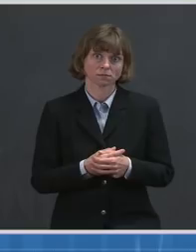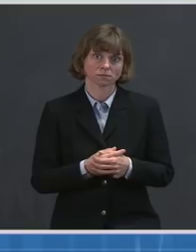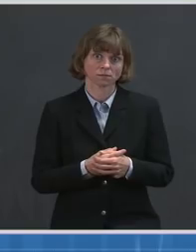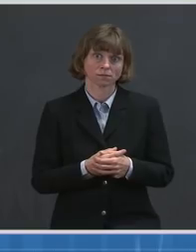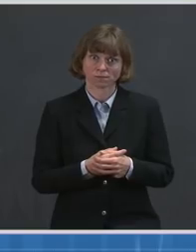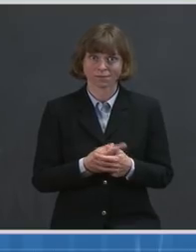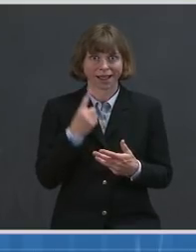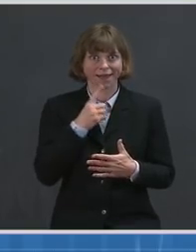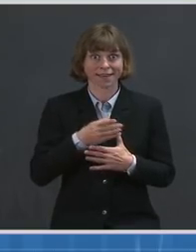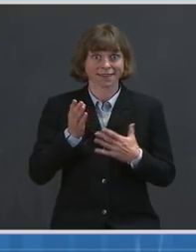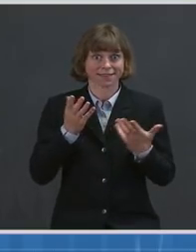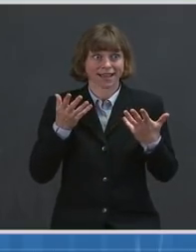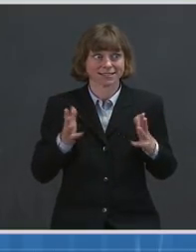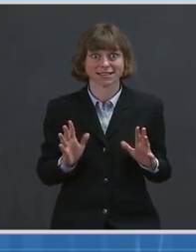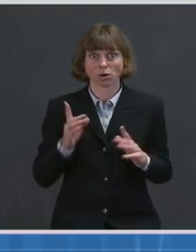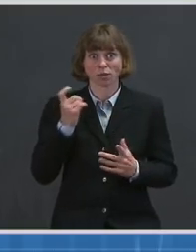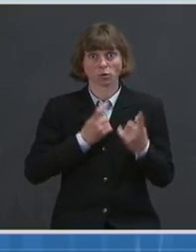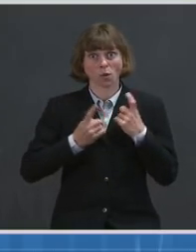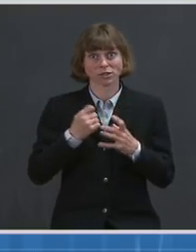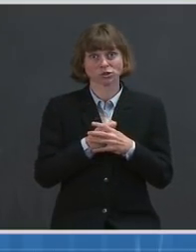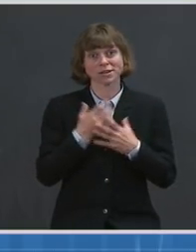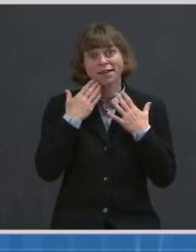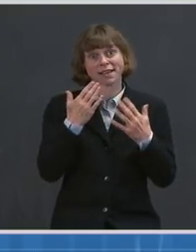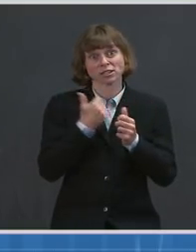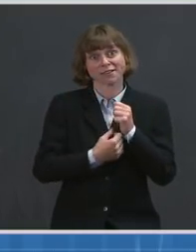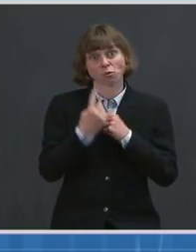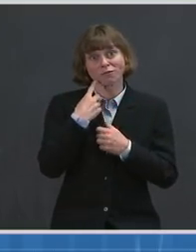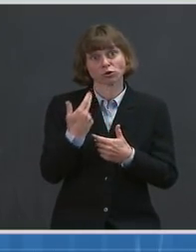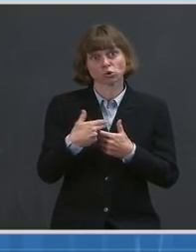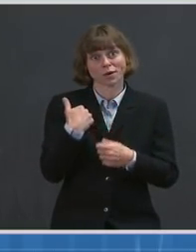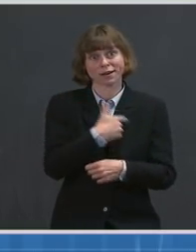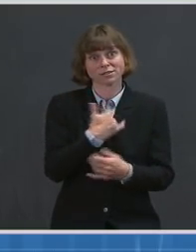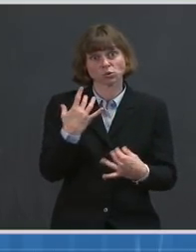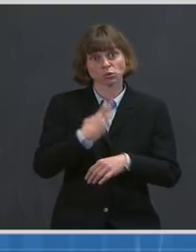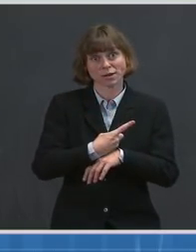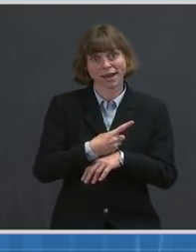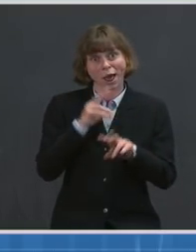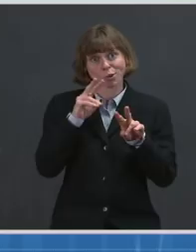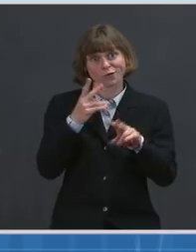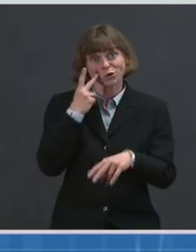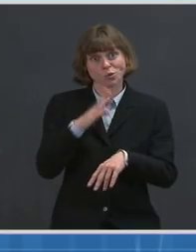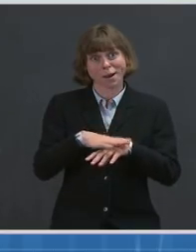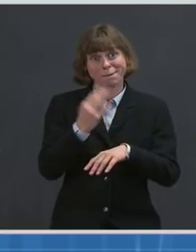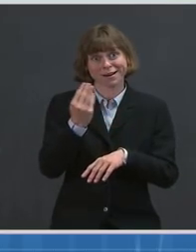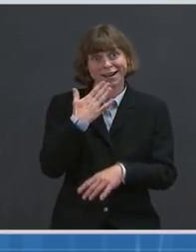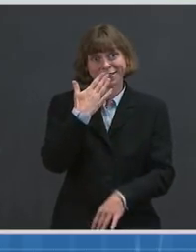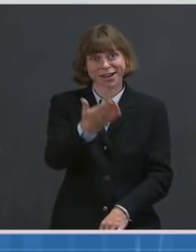I think that's it on questions. I just want to thank everybody for joining today, and we look forward to seeing you on Monday. Thank you.